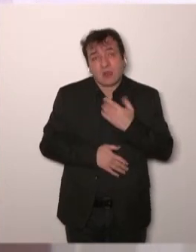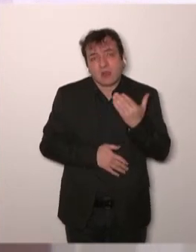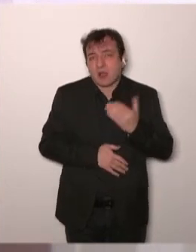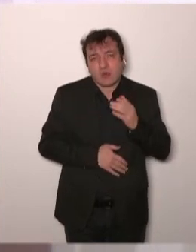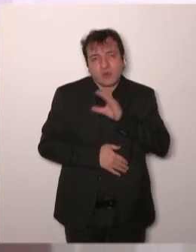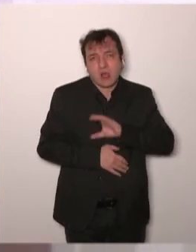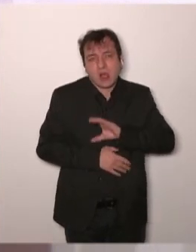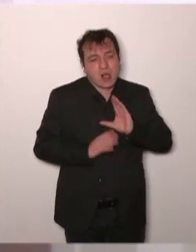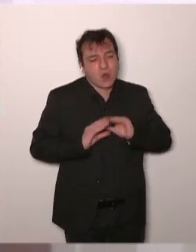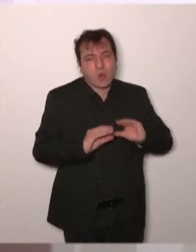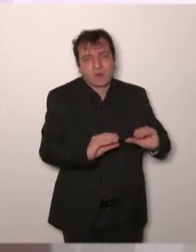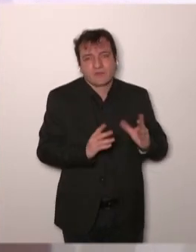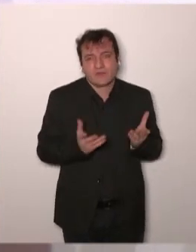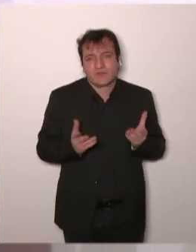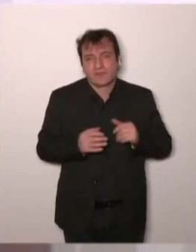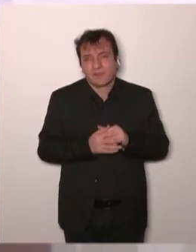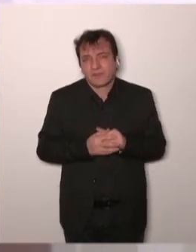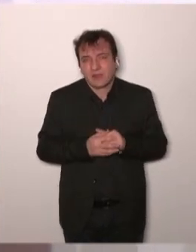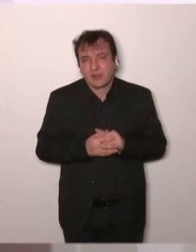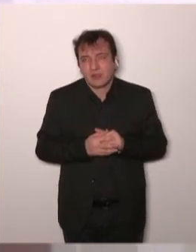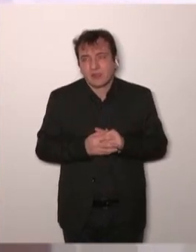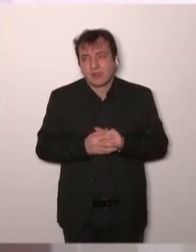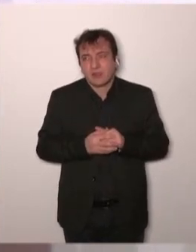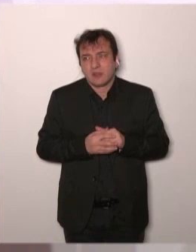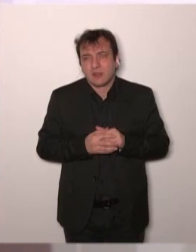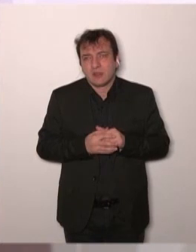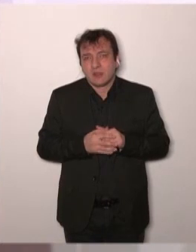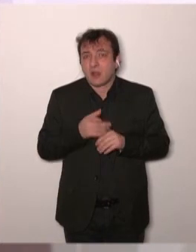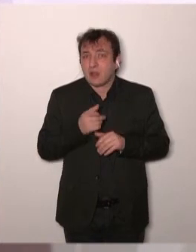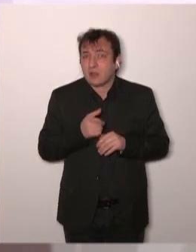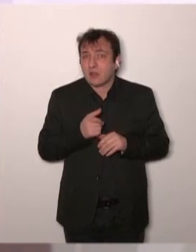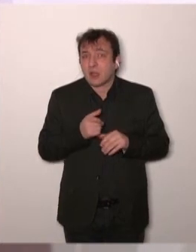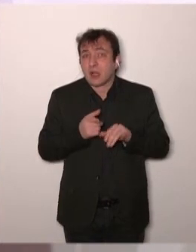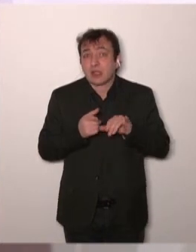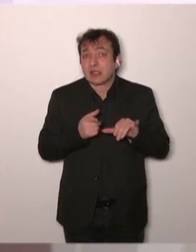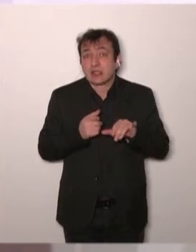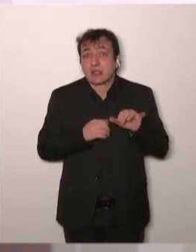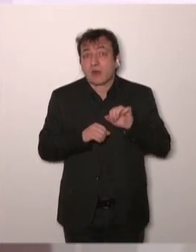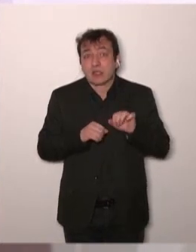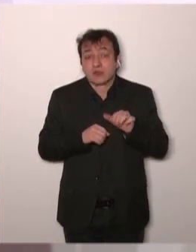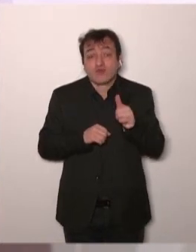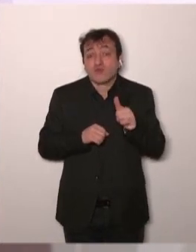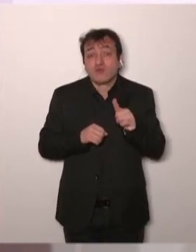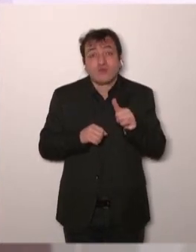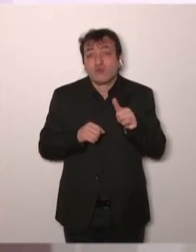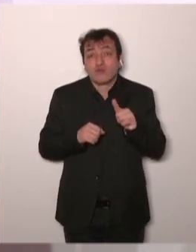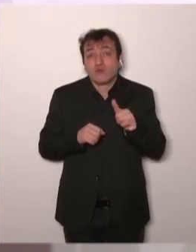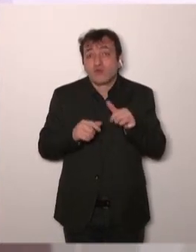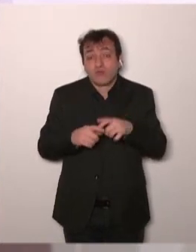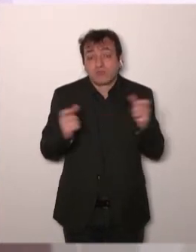it doesn't belong to an organization or to a company or to a specific drug. I think we have a lot of